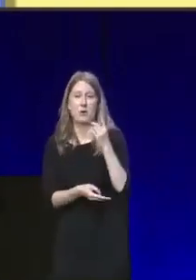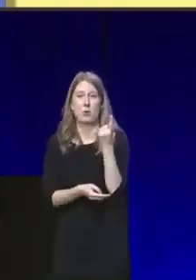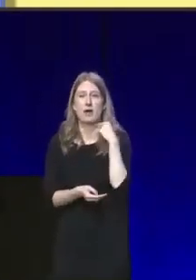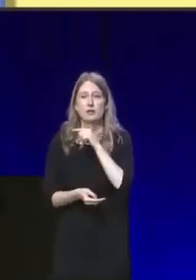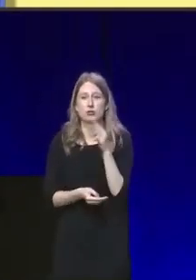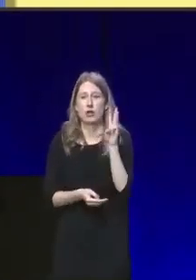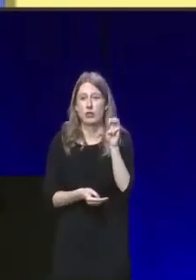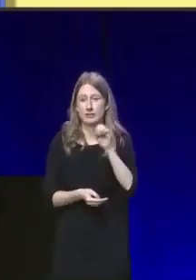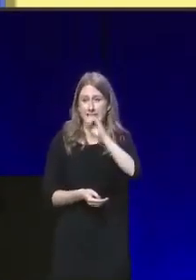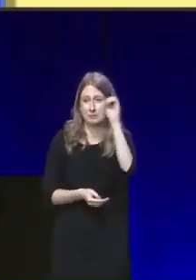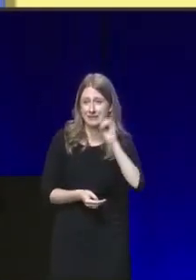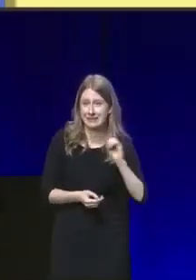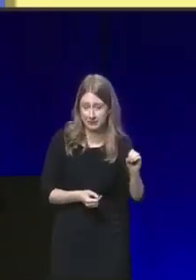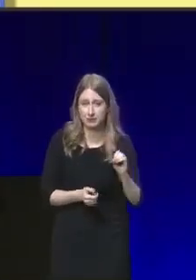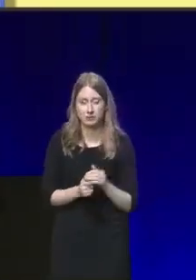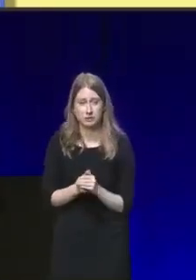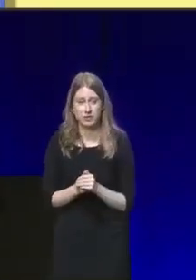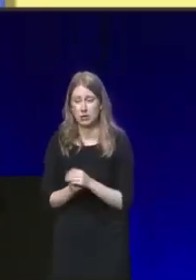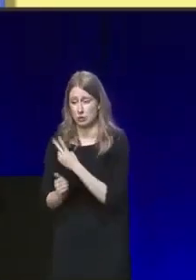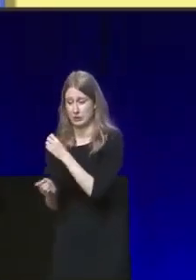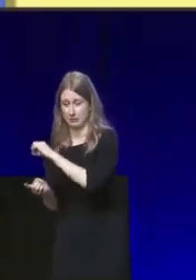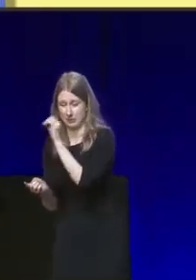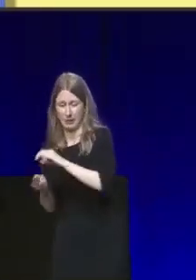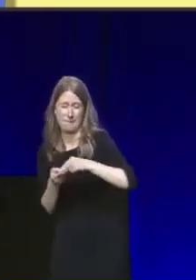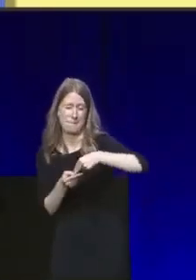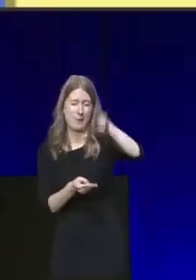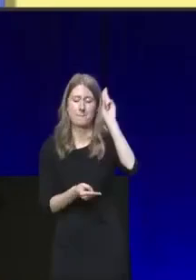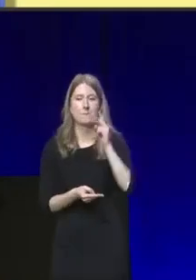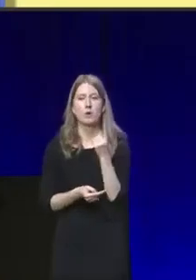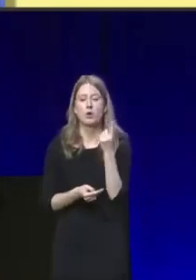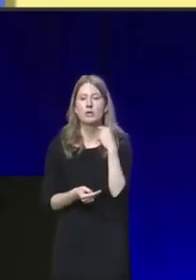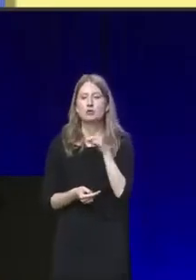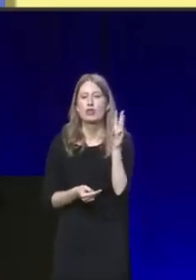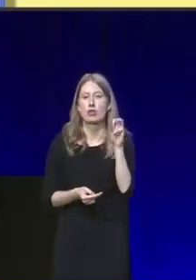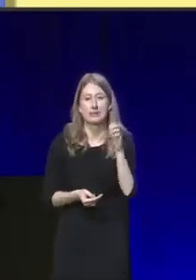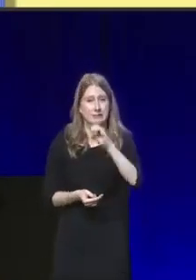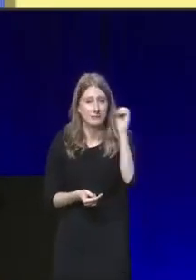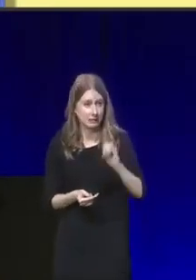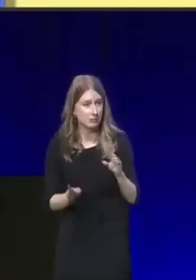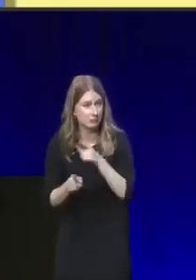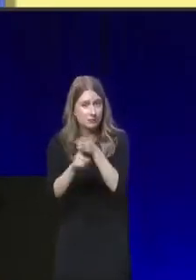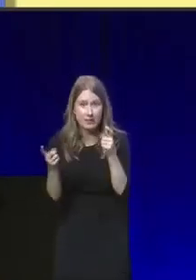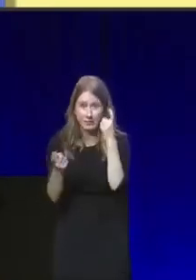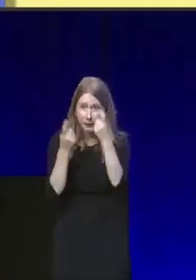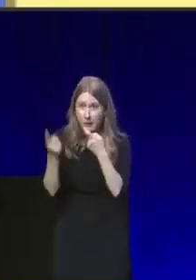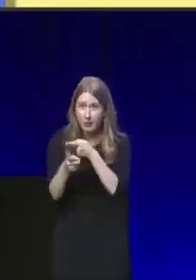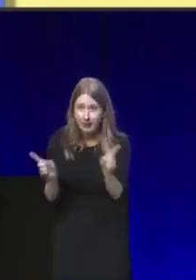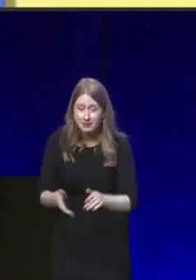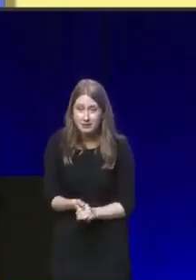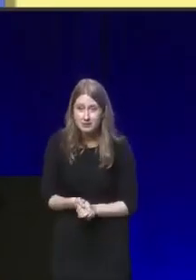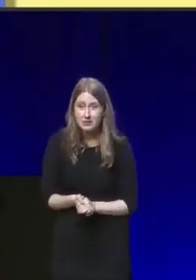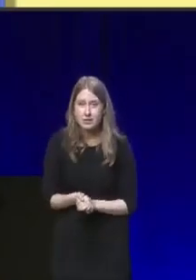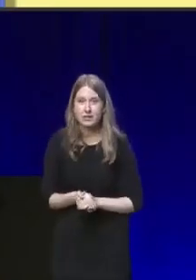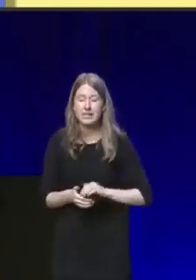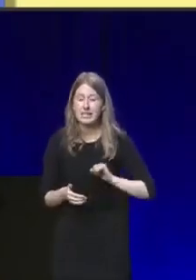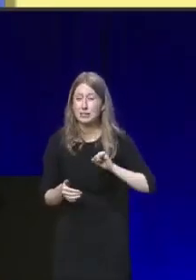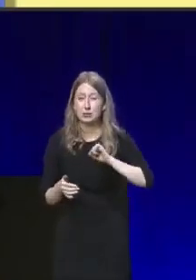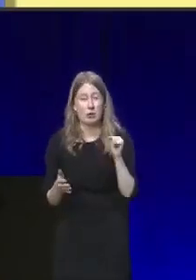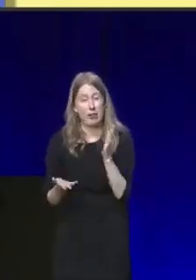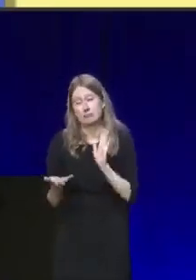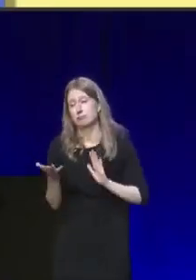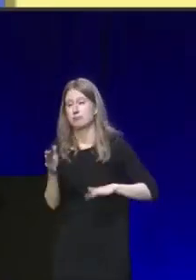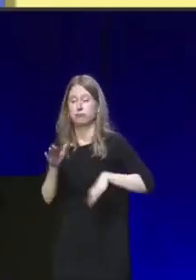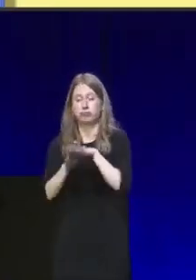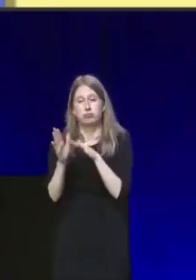From 20% to 113%. Now, conference, just think about that. Scotland is literally